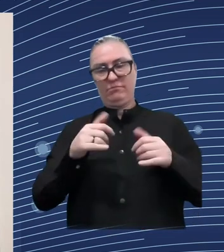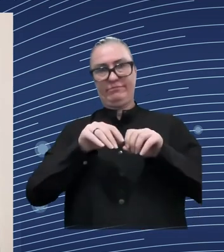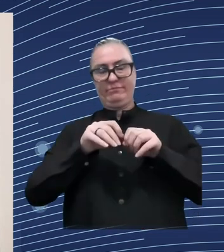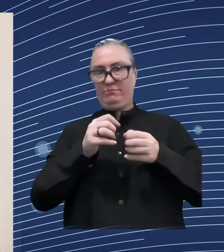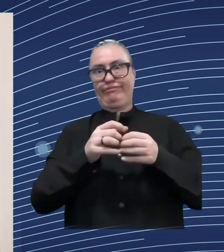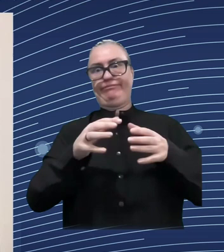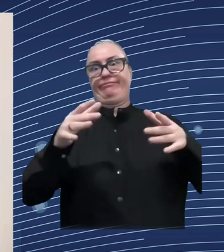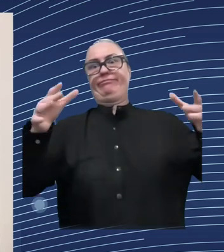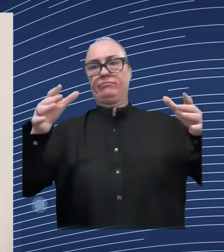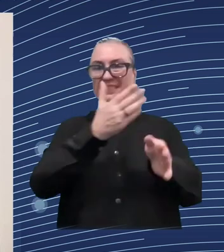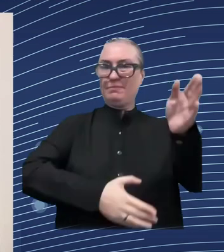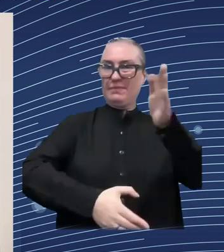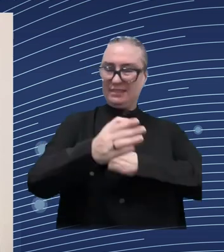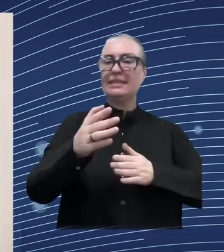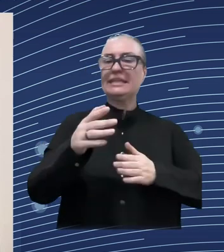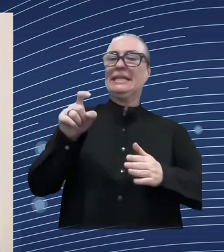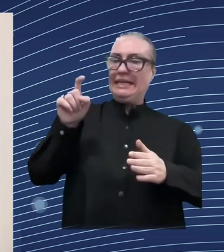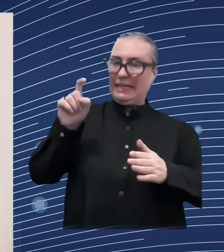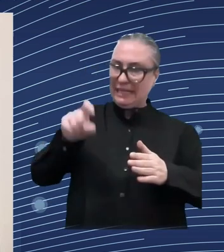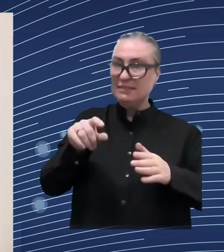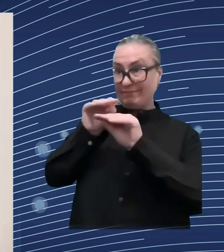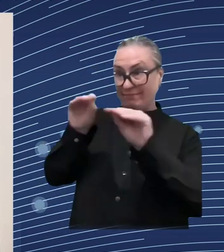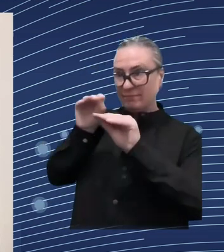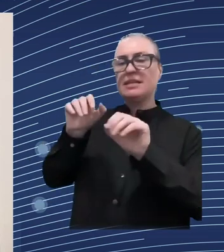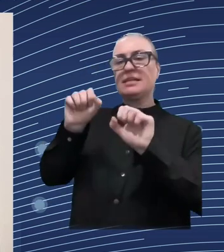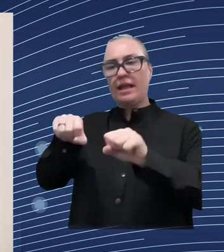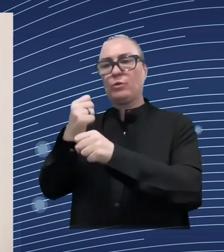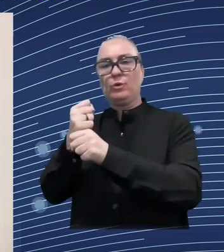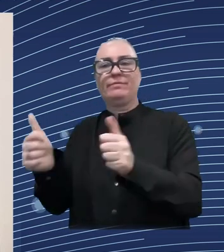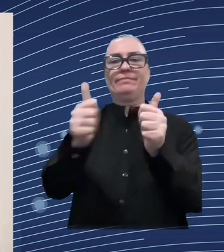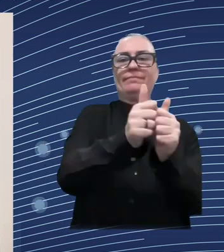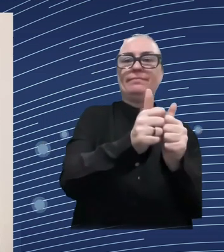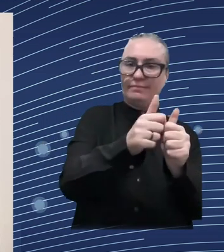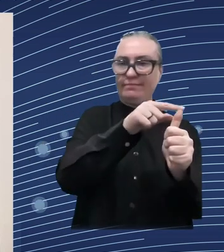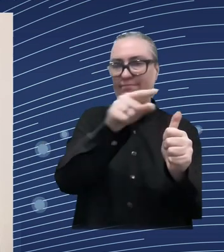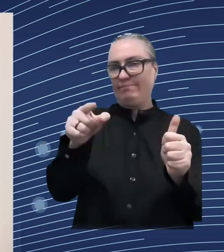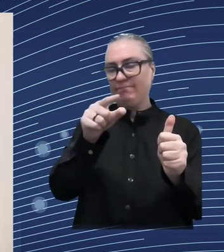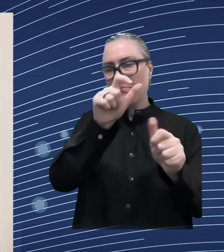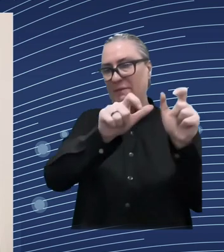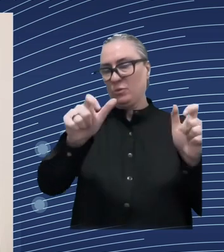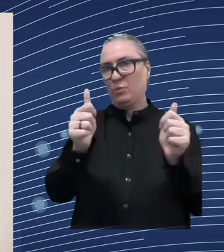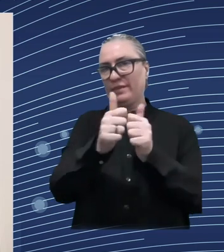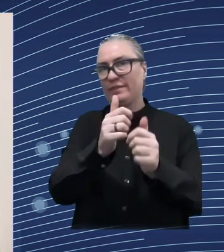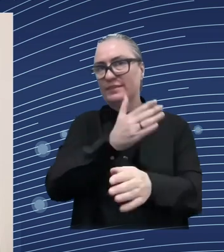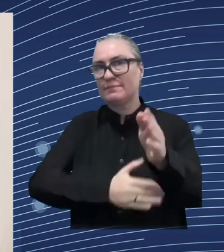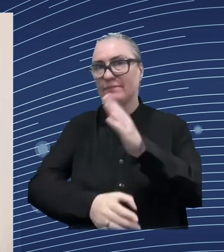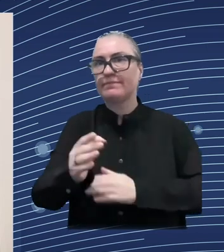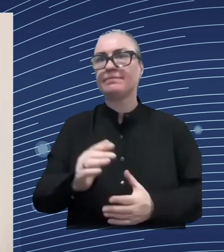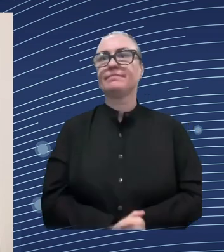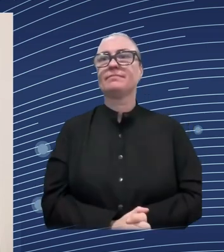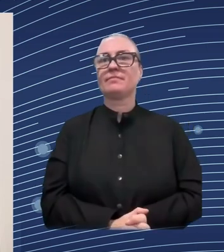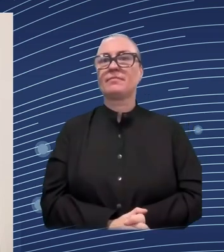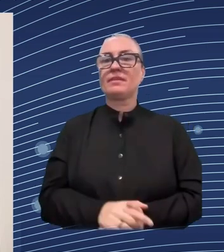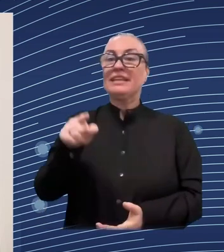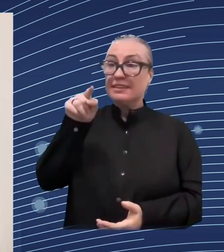these services and to deliver prosthetics in addition to ensure inclusive recovery i would